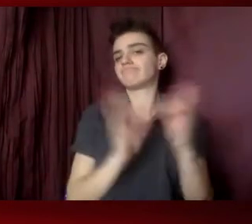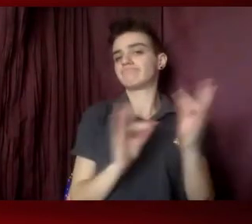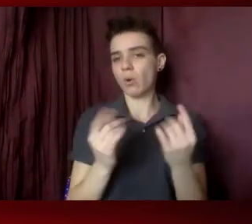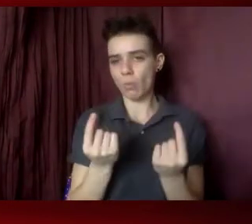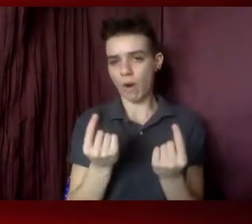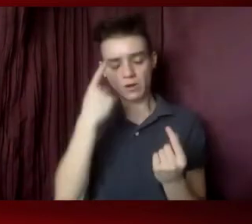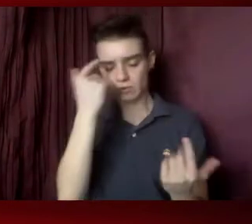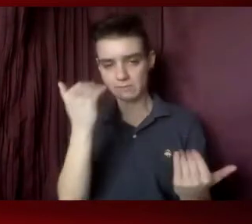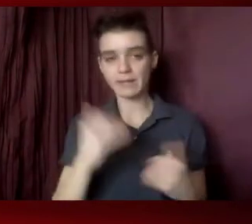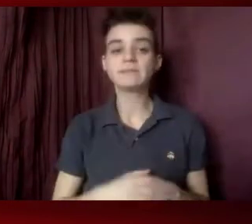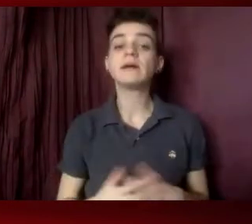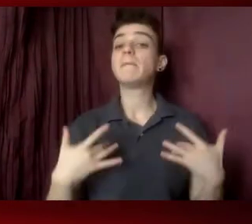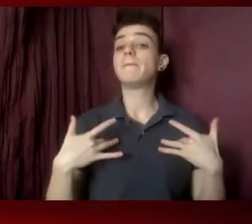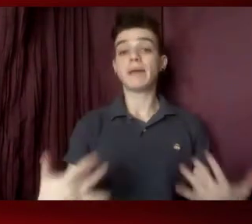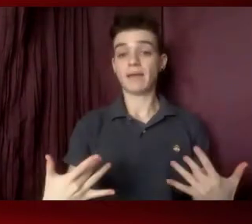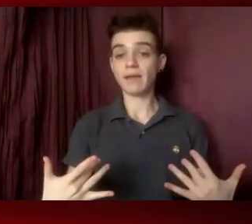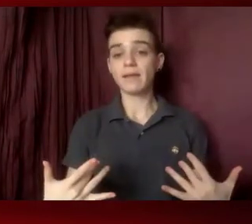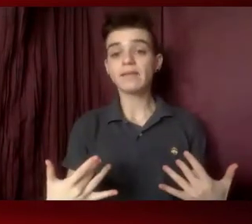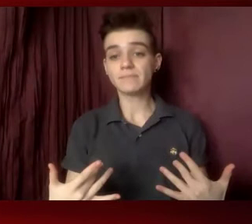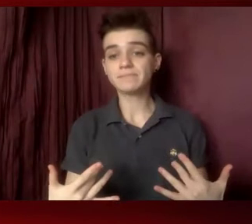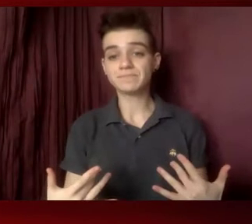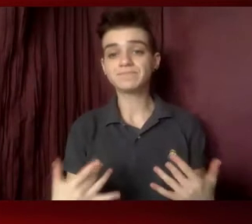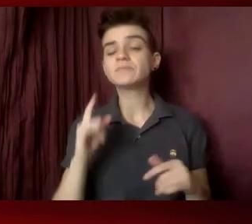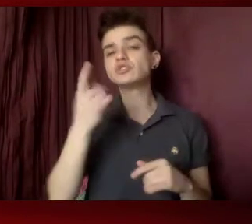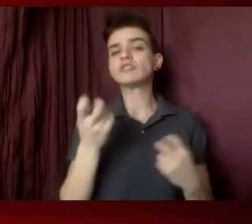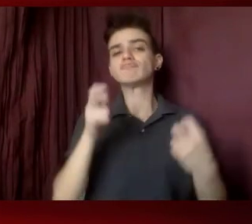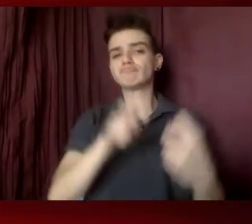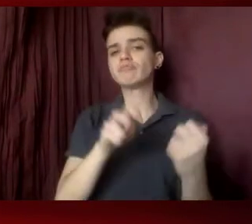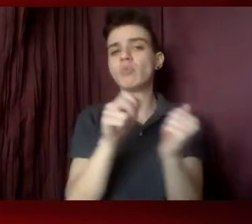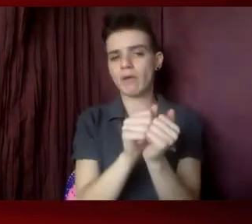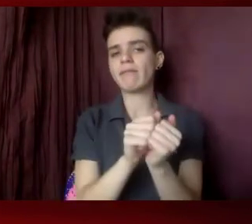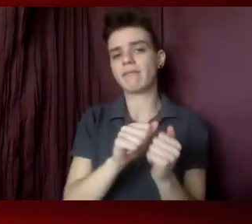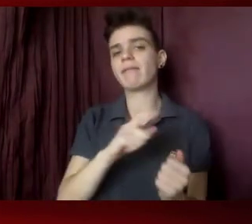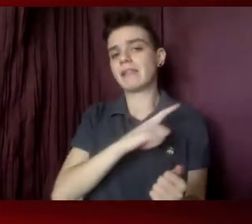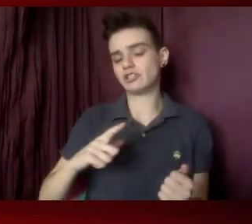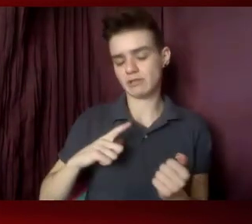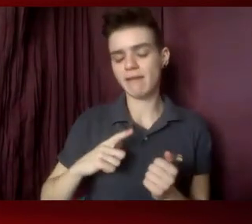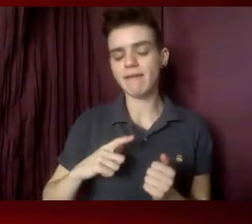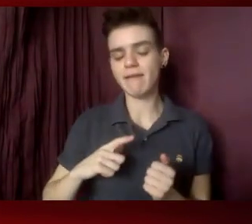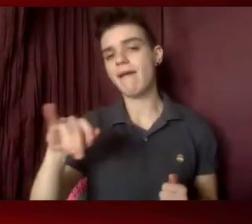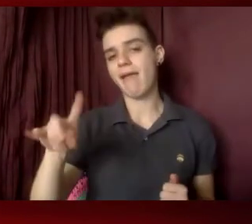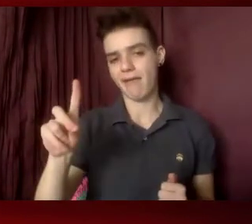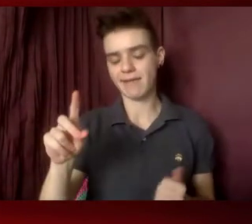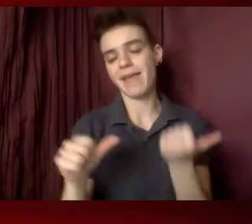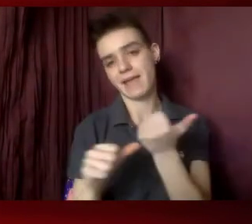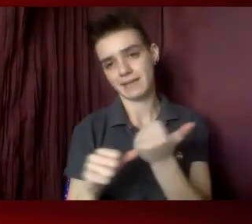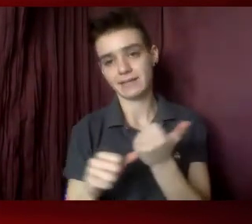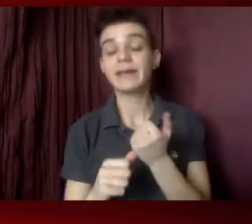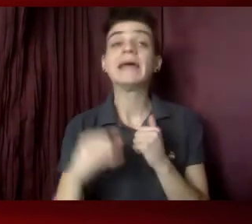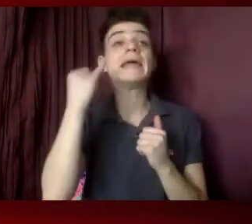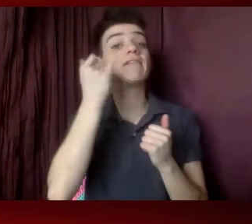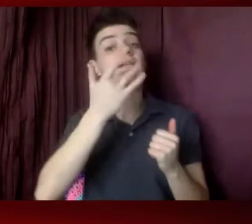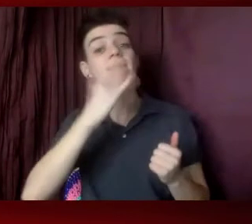and everywhere, you're just going to really probably meet with your legislative aides. If you're fortunate, you might get to meet the